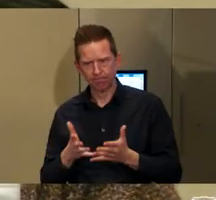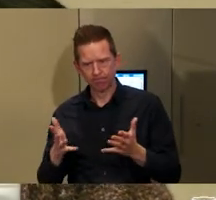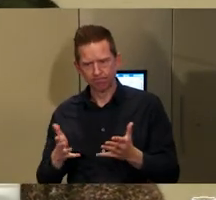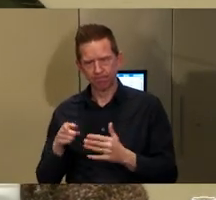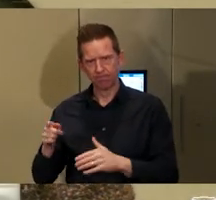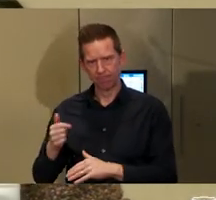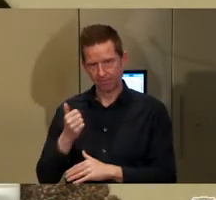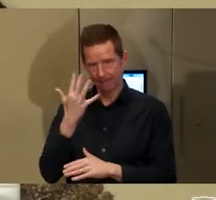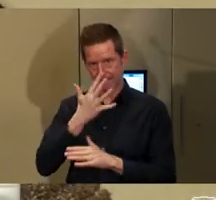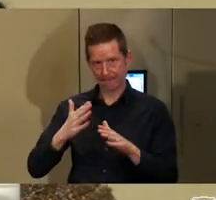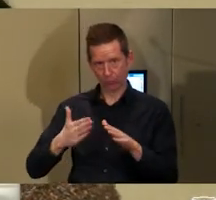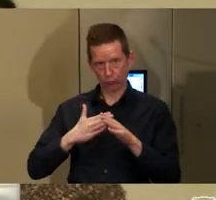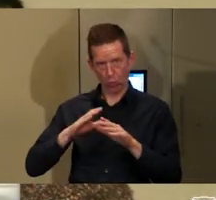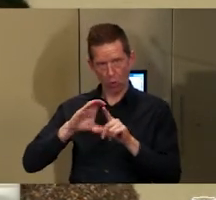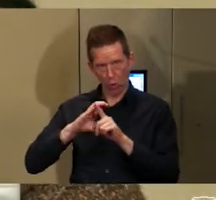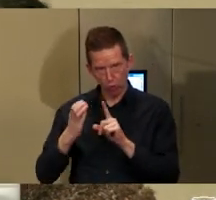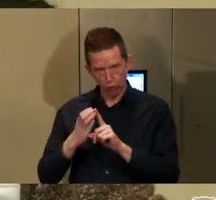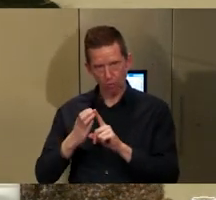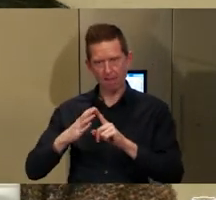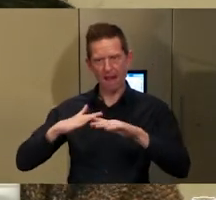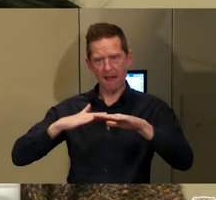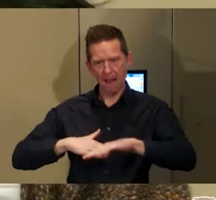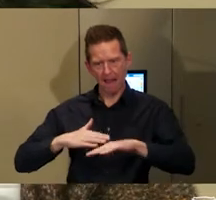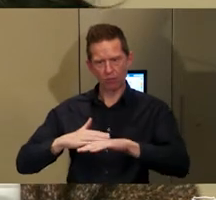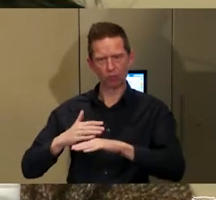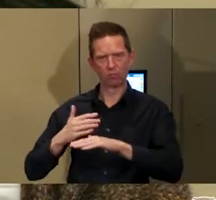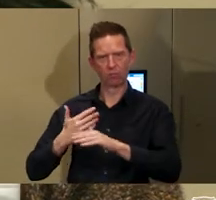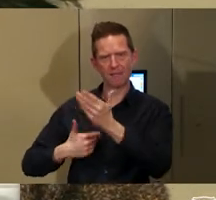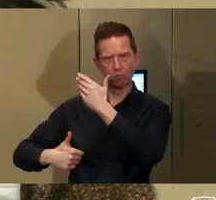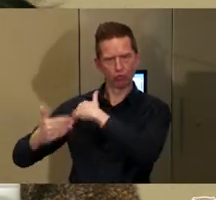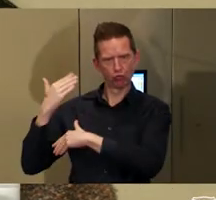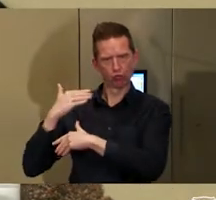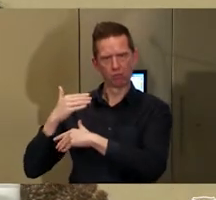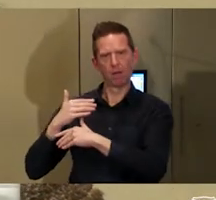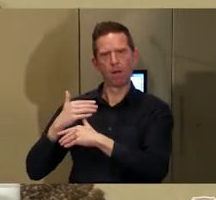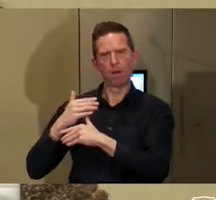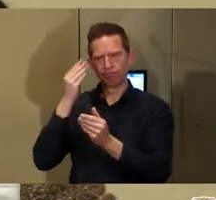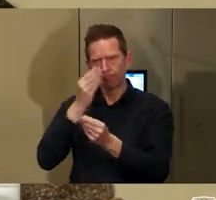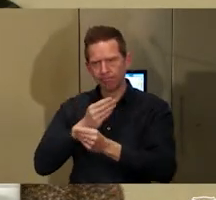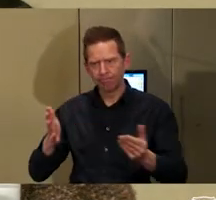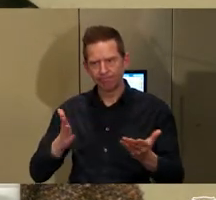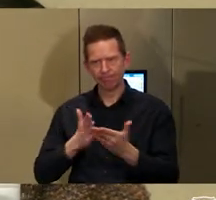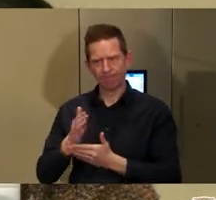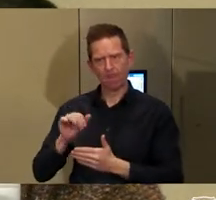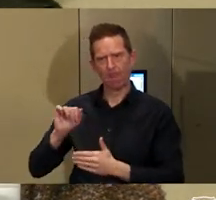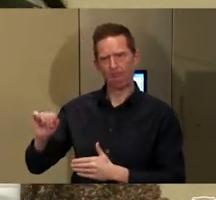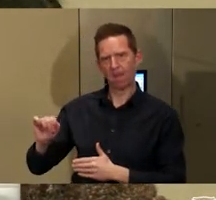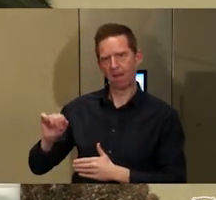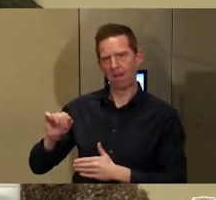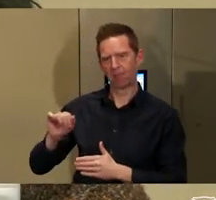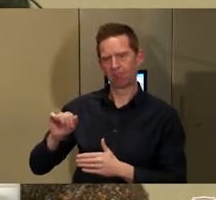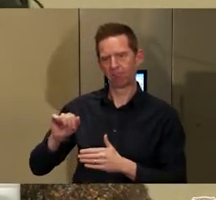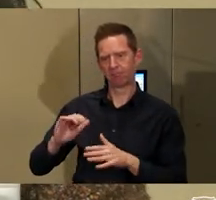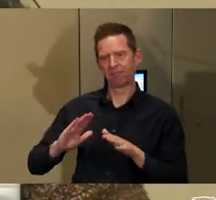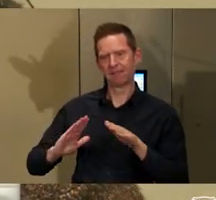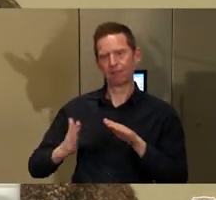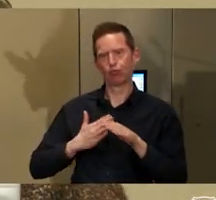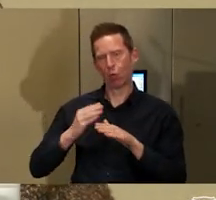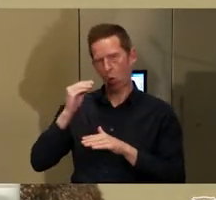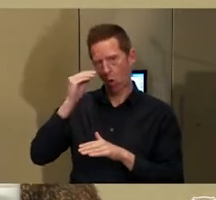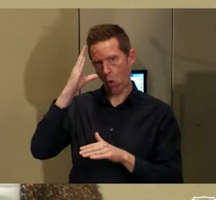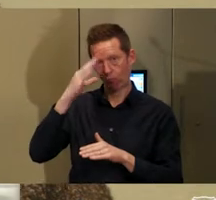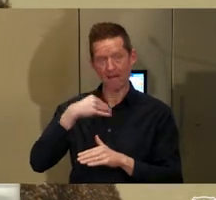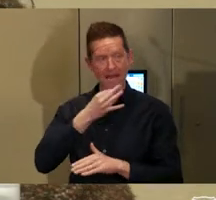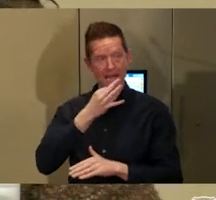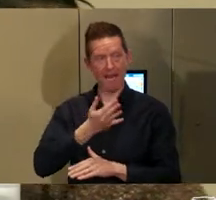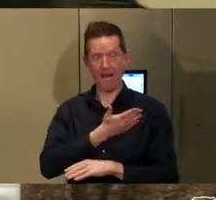with Indigenous Knowledge. And we have a panel to discuss this and I'd ask the panel please to come up on